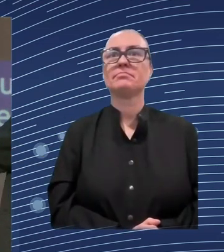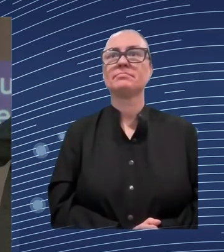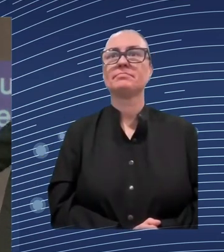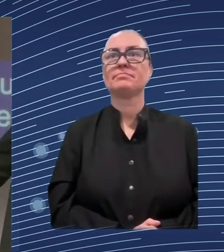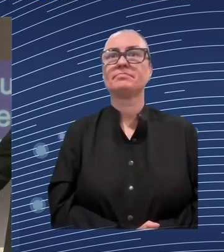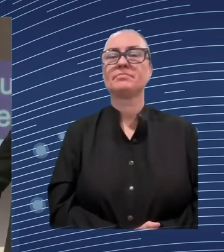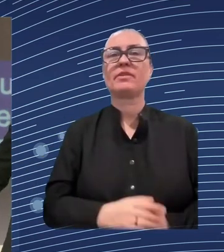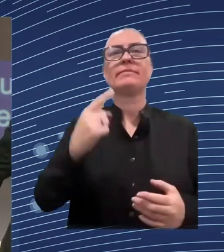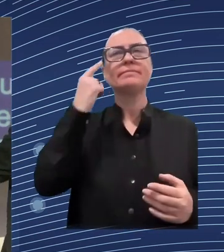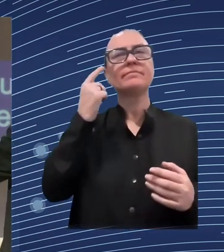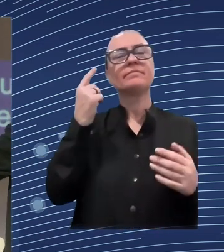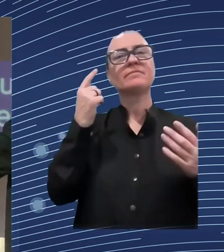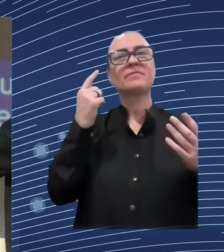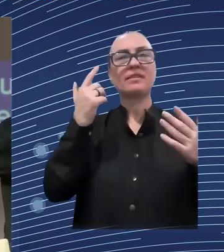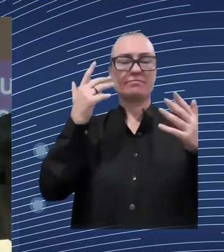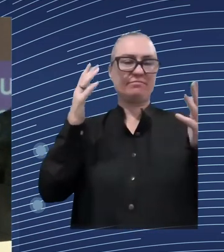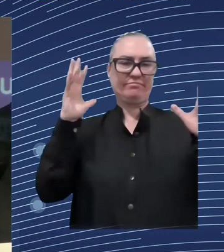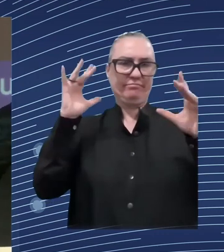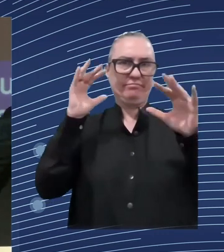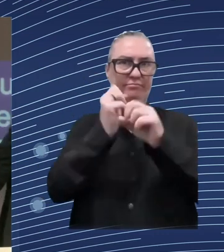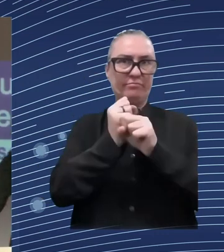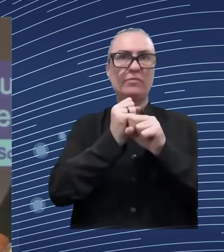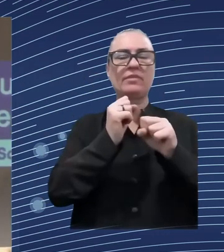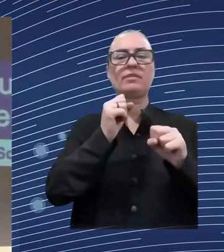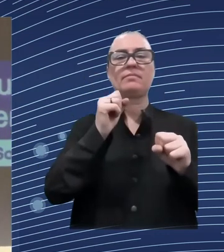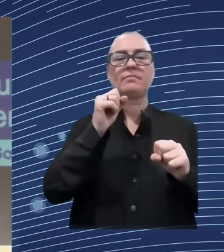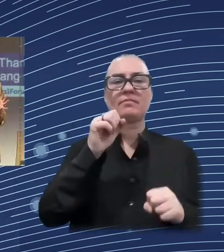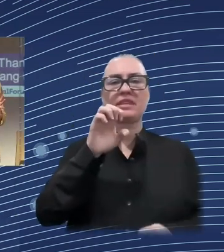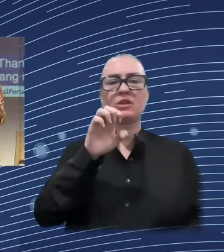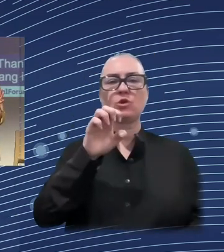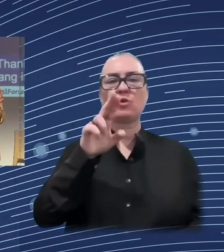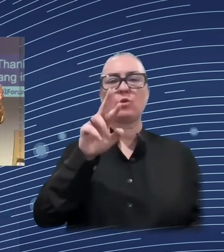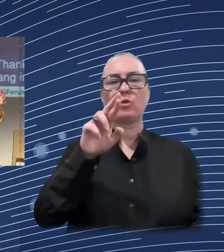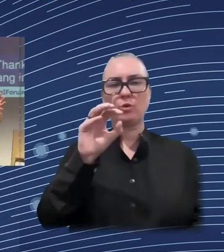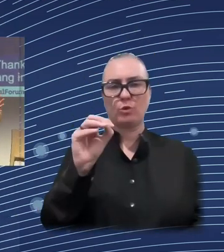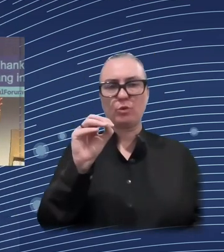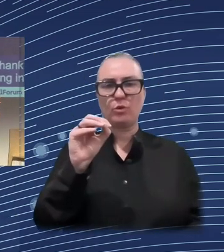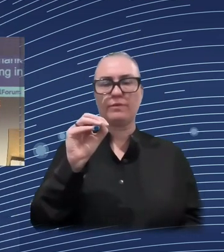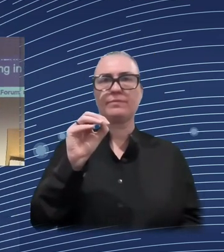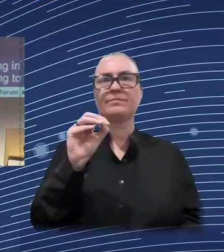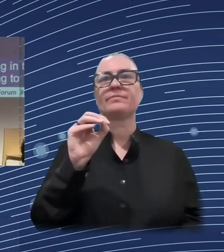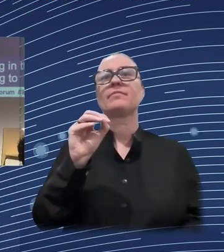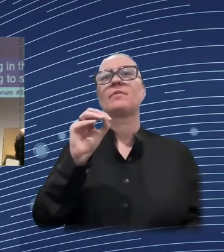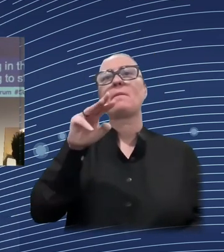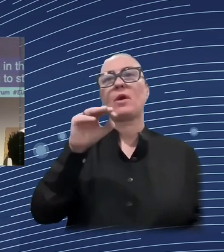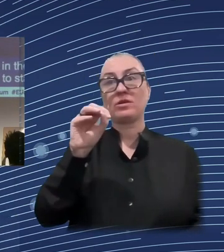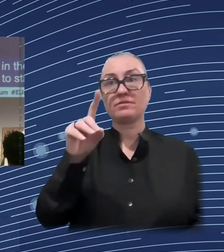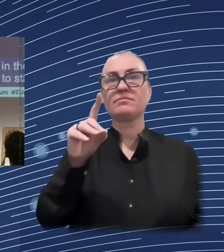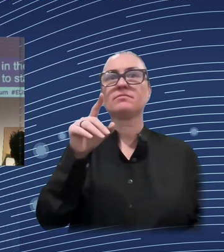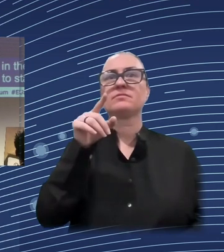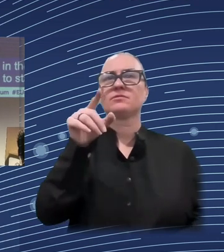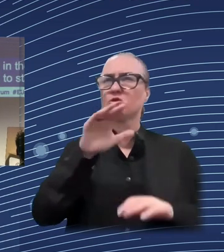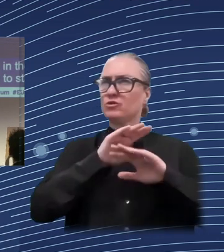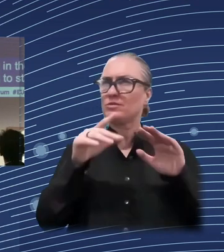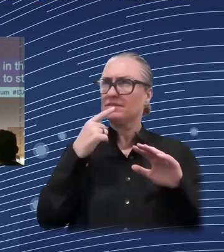those four slides. So that was a bit of a maybe a missile. I'm going to start by talking about DIA in Ireland. And I think